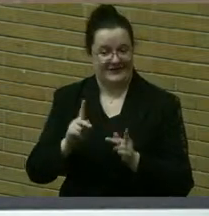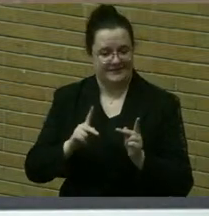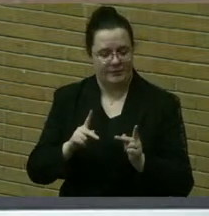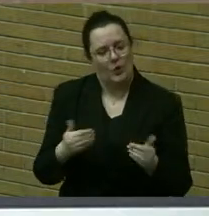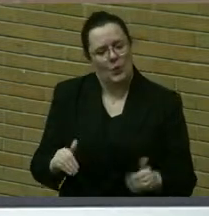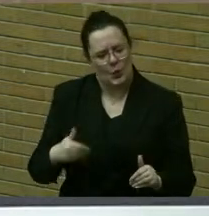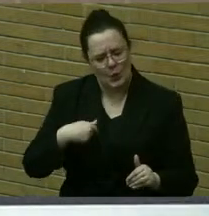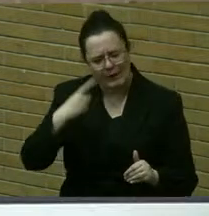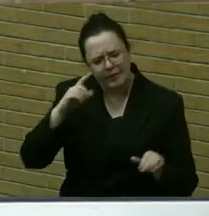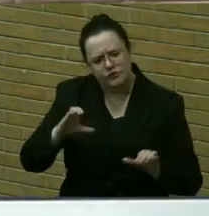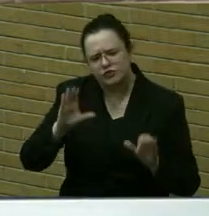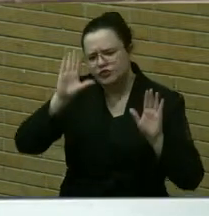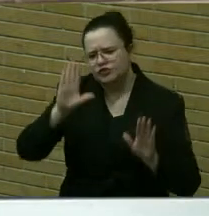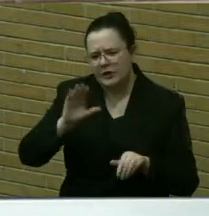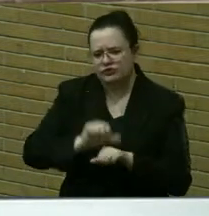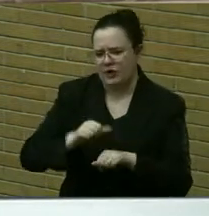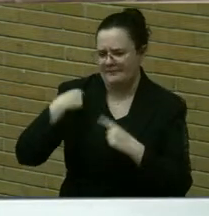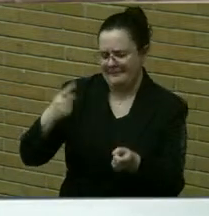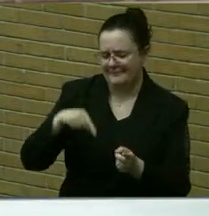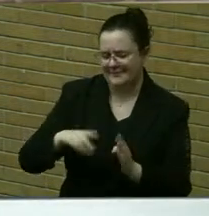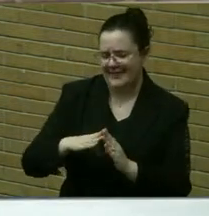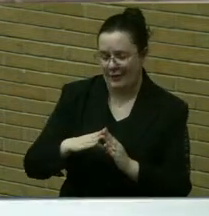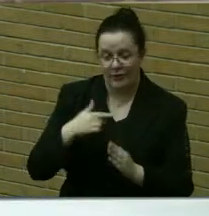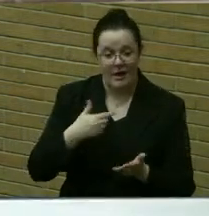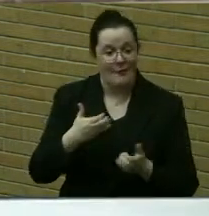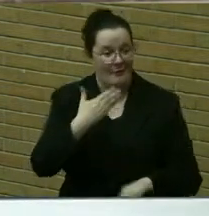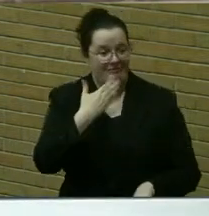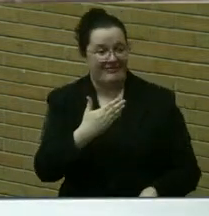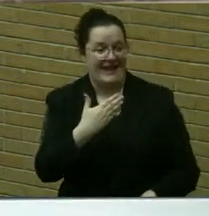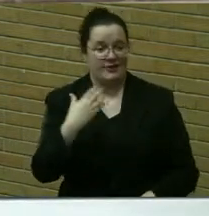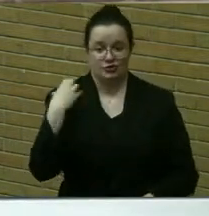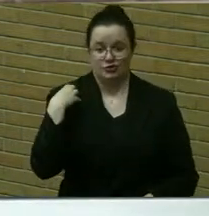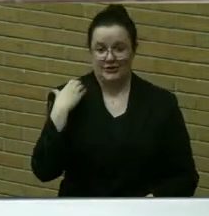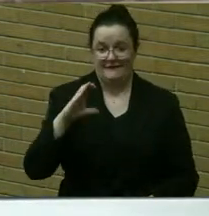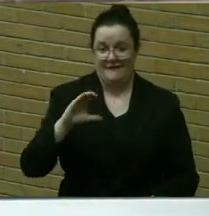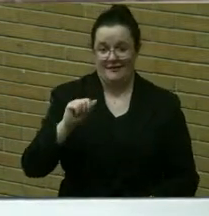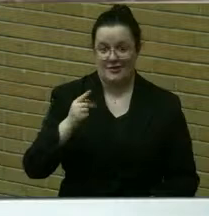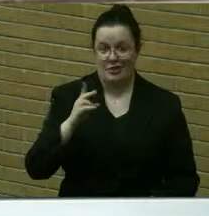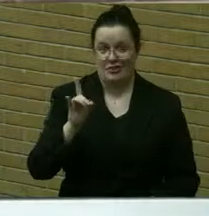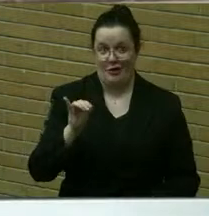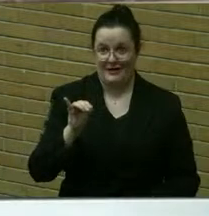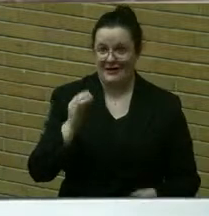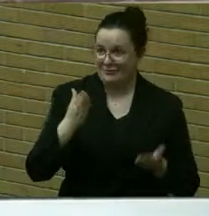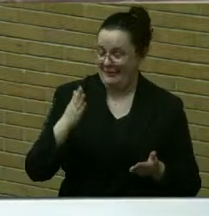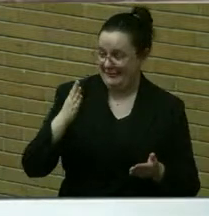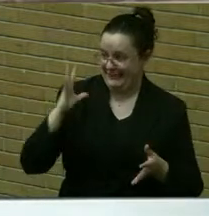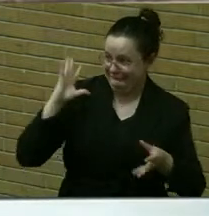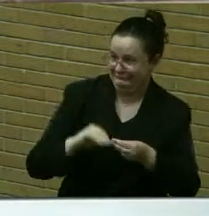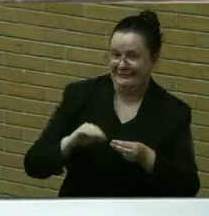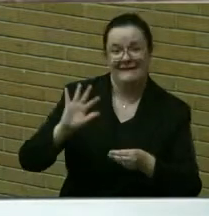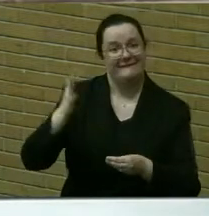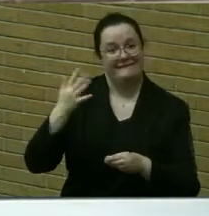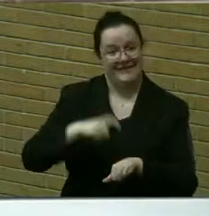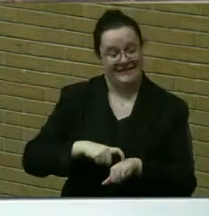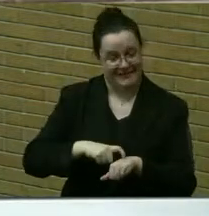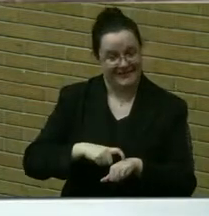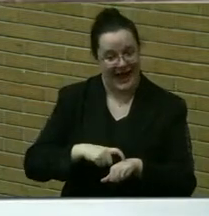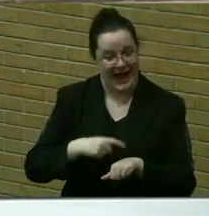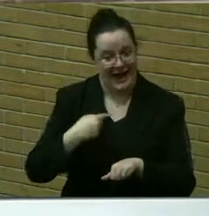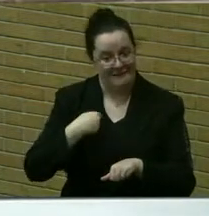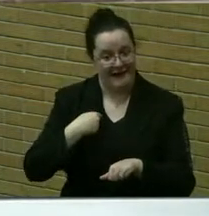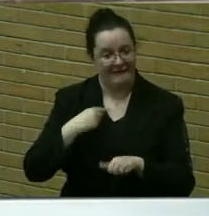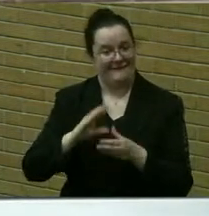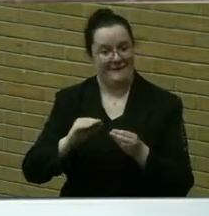job in the town, and I'd like to thank Chief Githaldi for probably the fifth time that I've spoken in the open forum. Constantly accessible, gives great